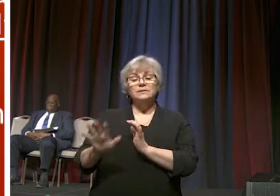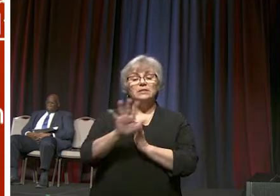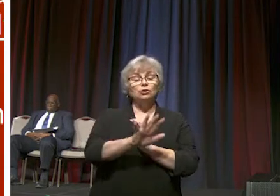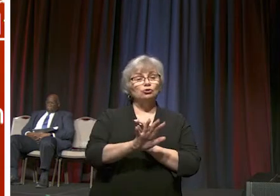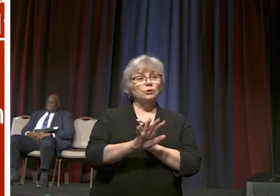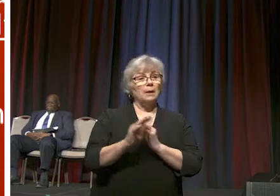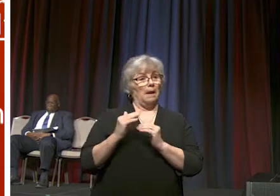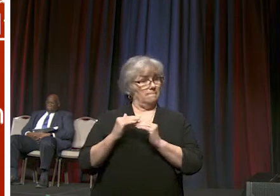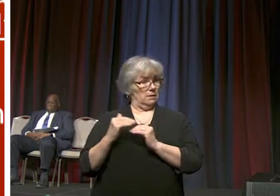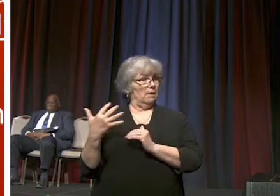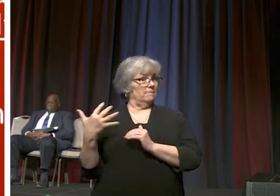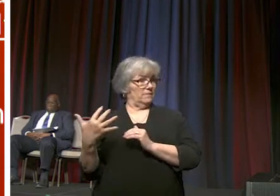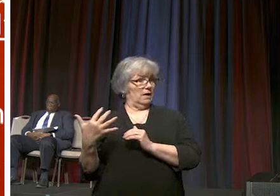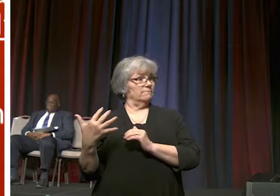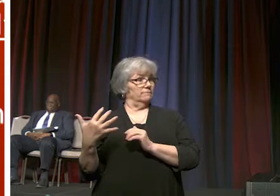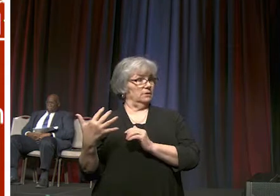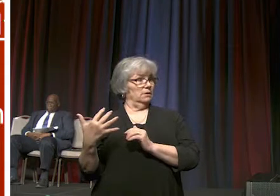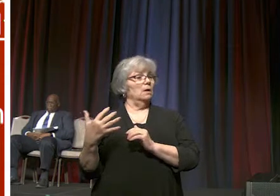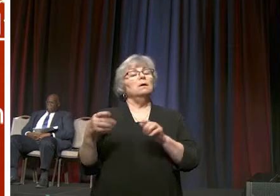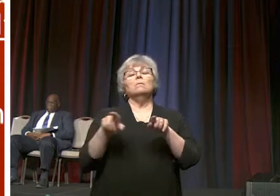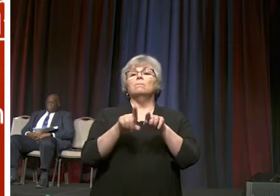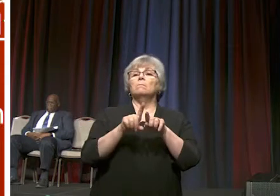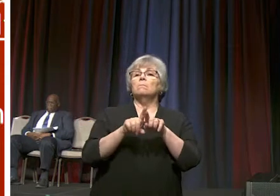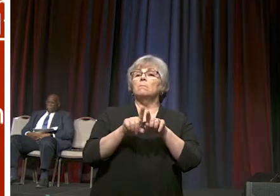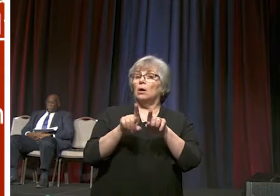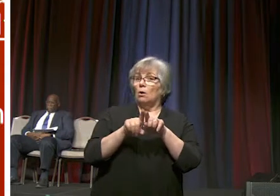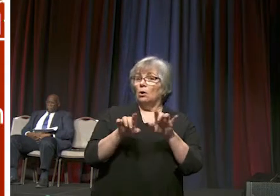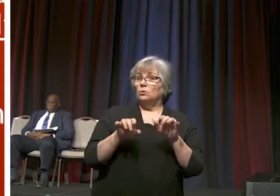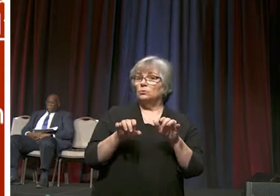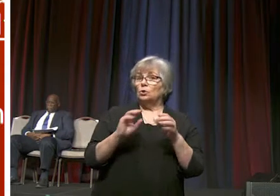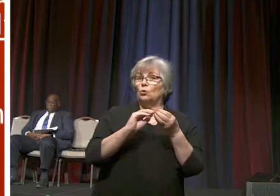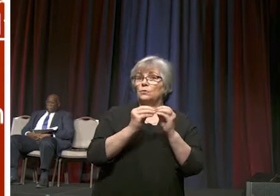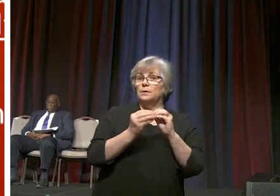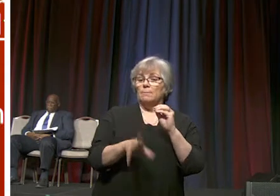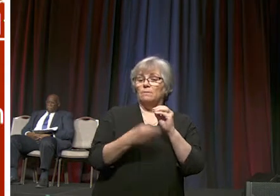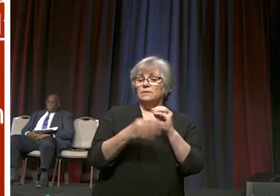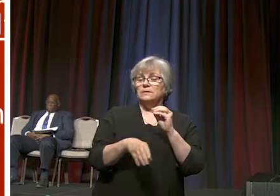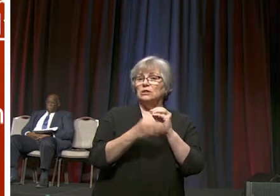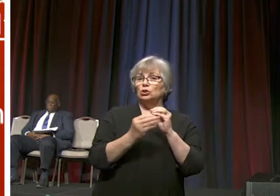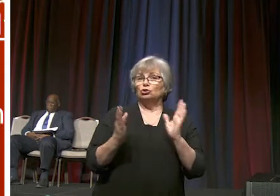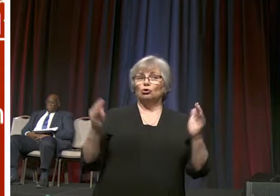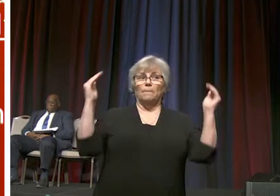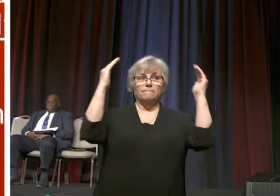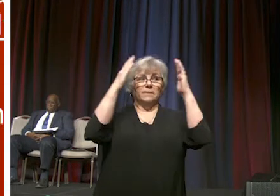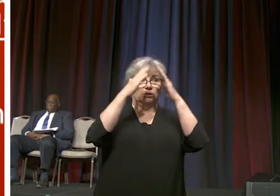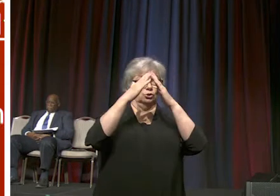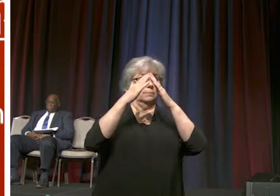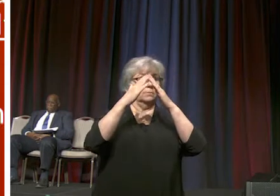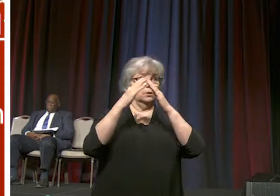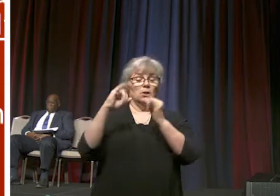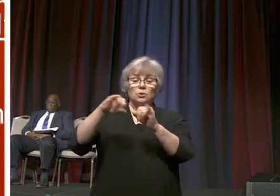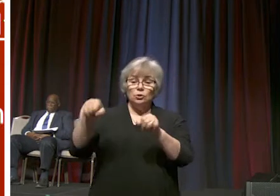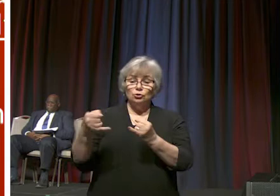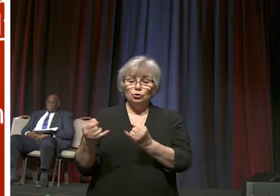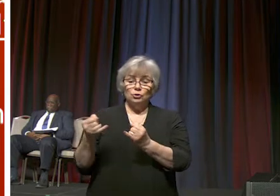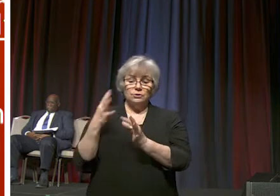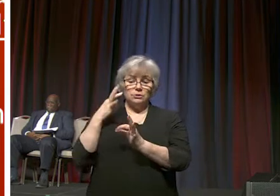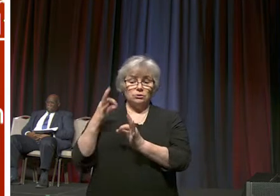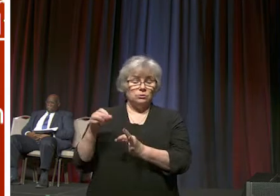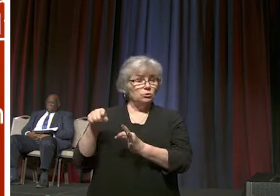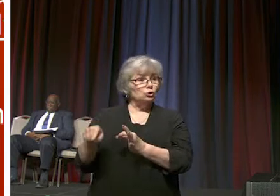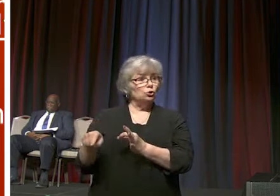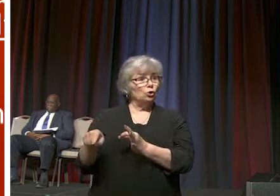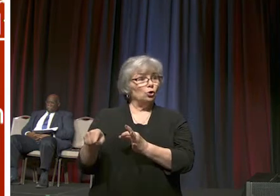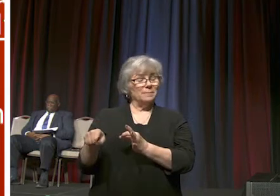entitled to minimum of five but also that the number of additional bishops the jurisdiction determines is